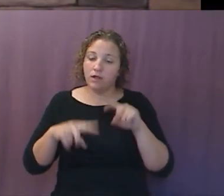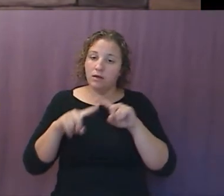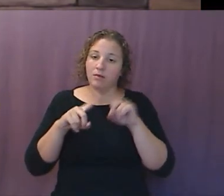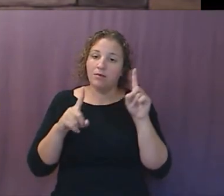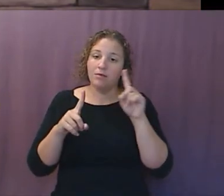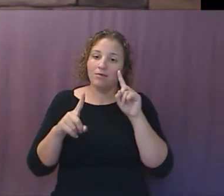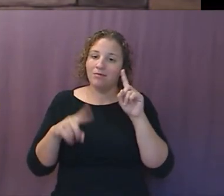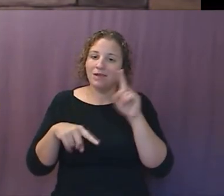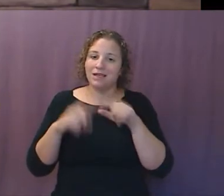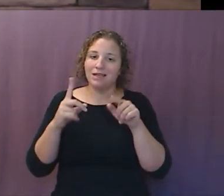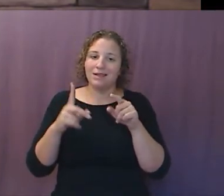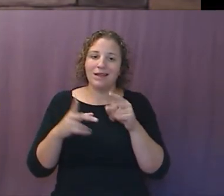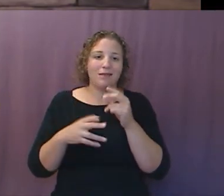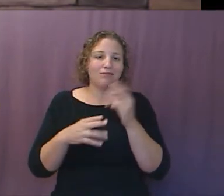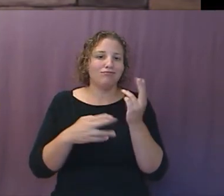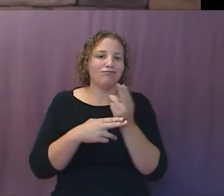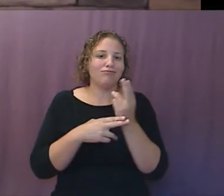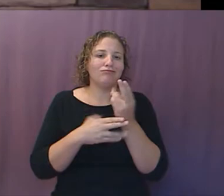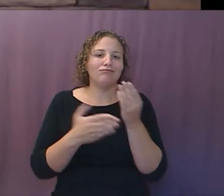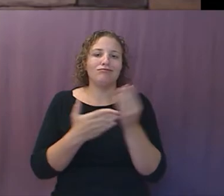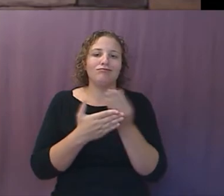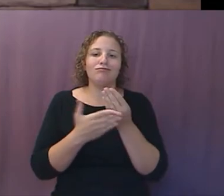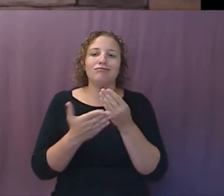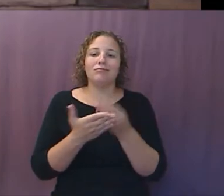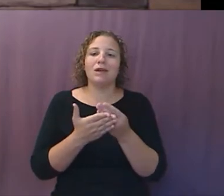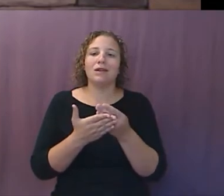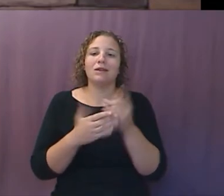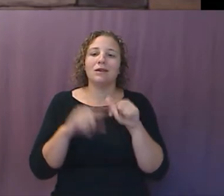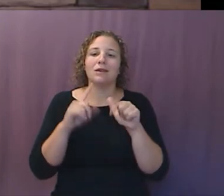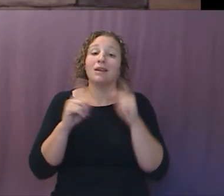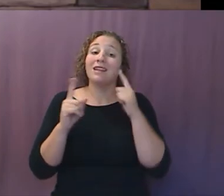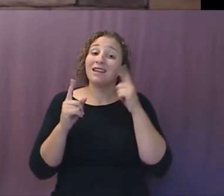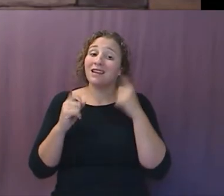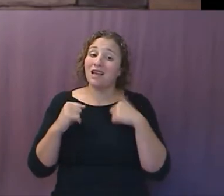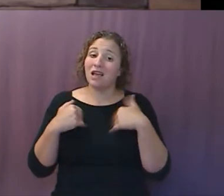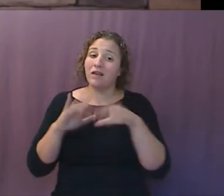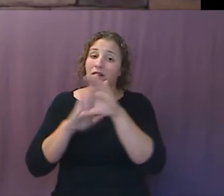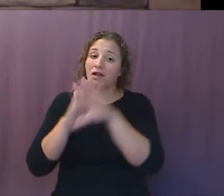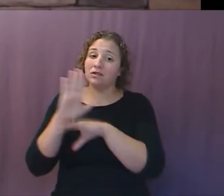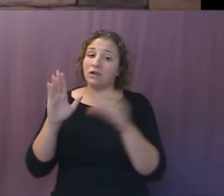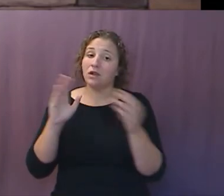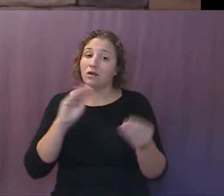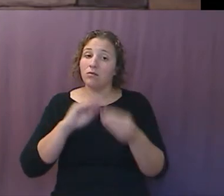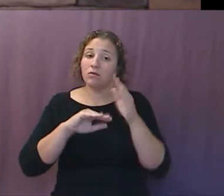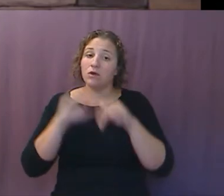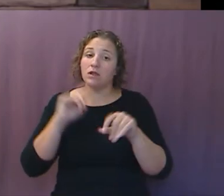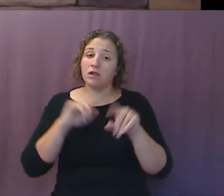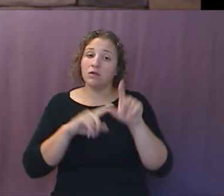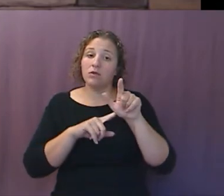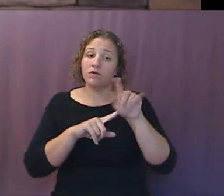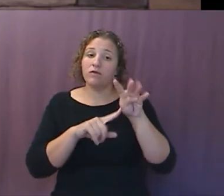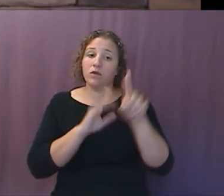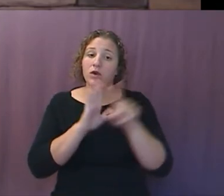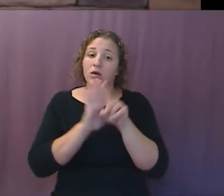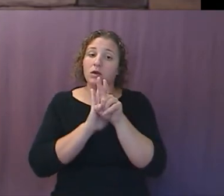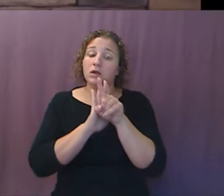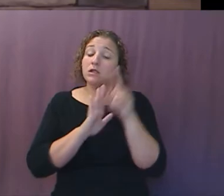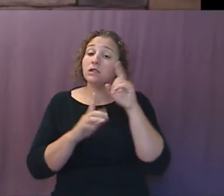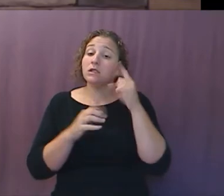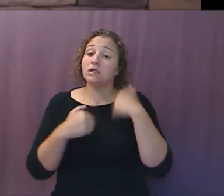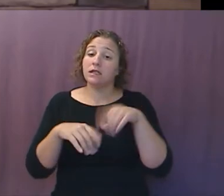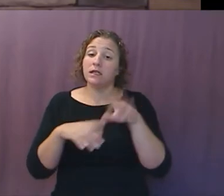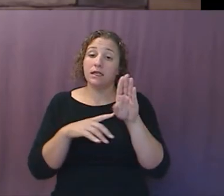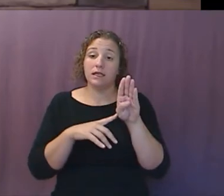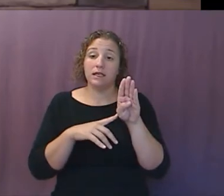useless as real money. No one in his right mind would write a contract longer than 24 hours in Bitcoin. With cryptocurrencies,